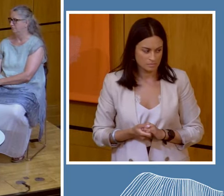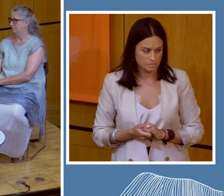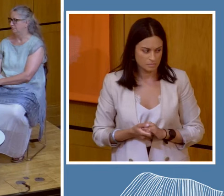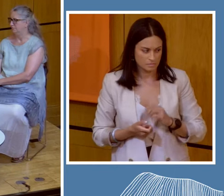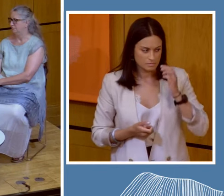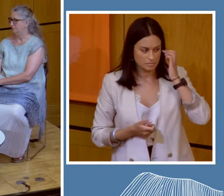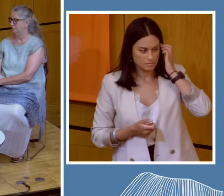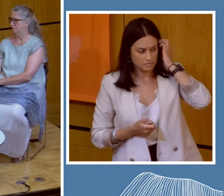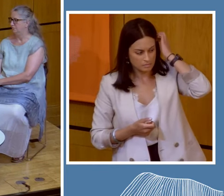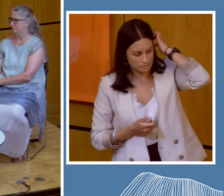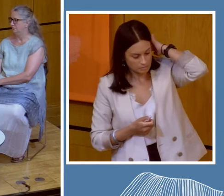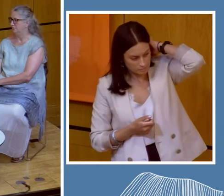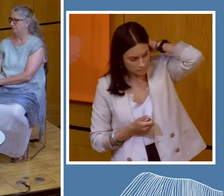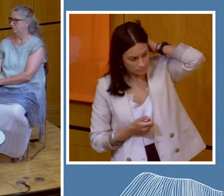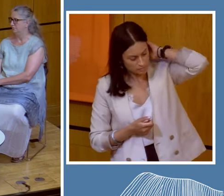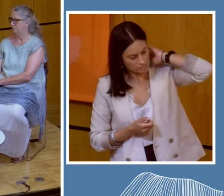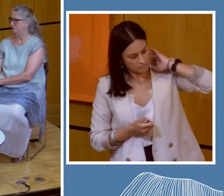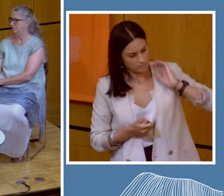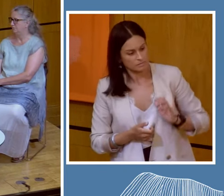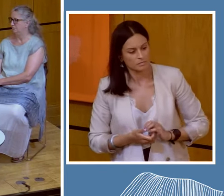people that came into it. Okay.